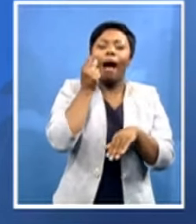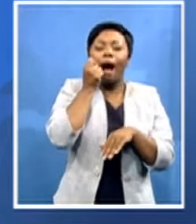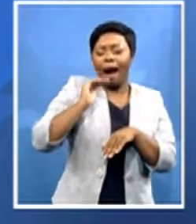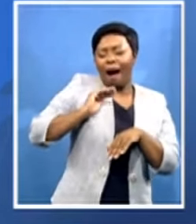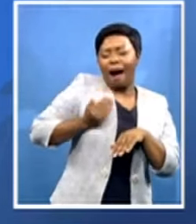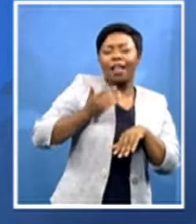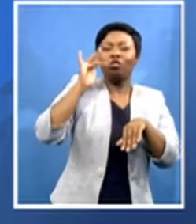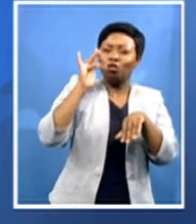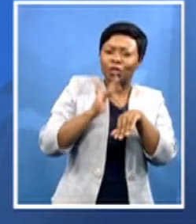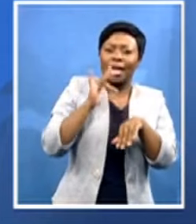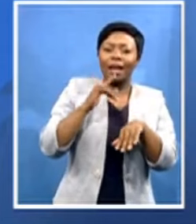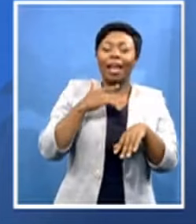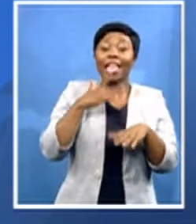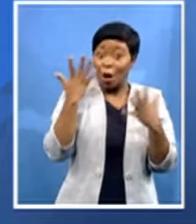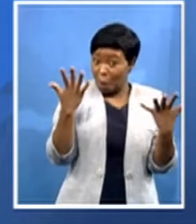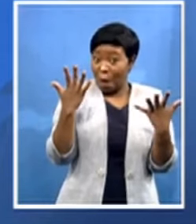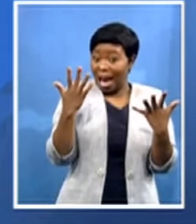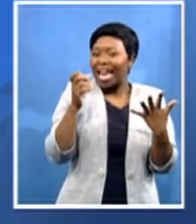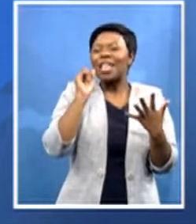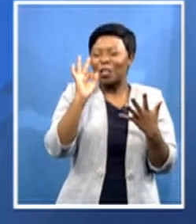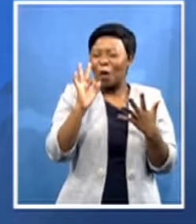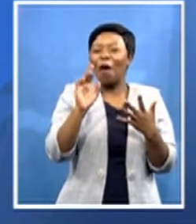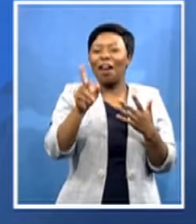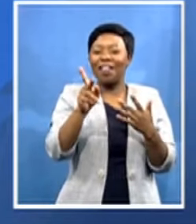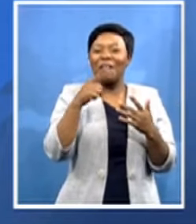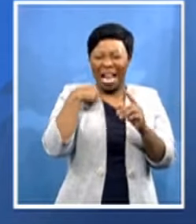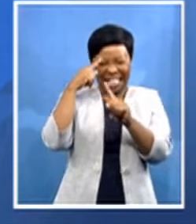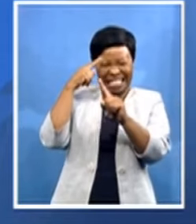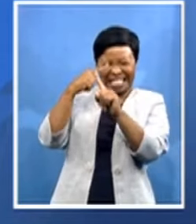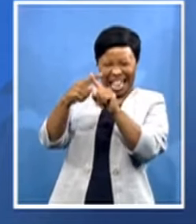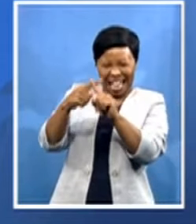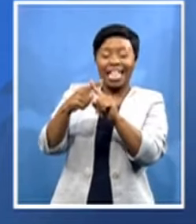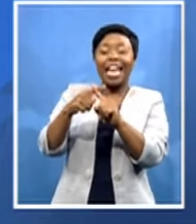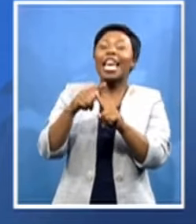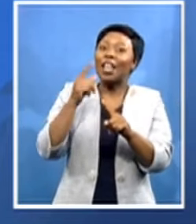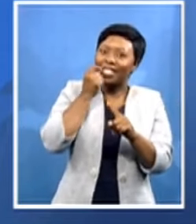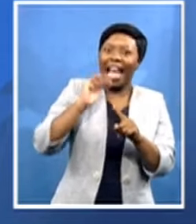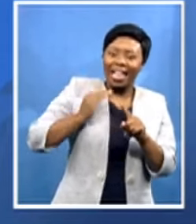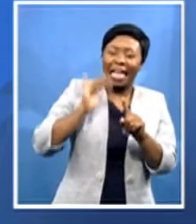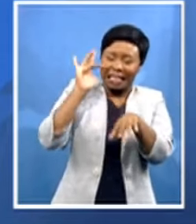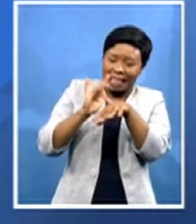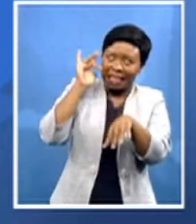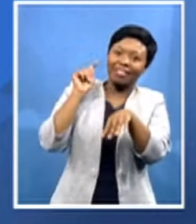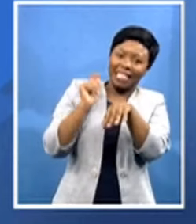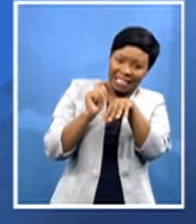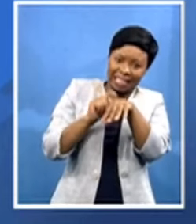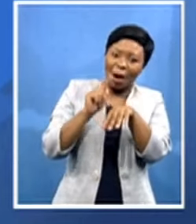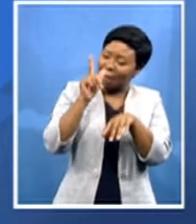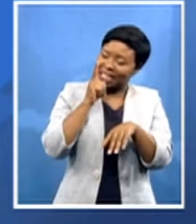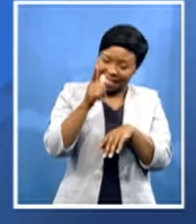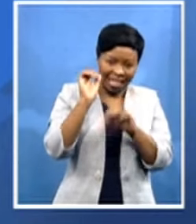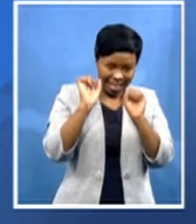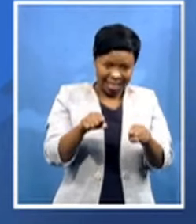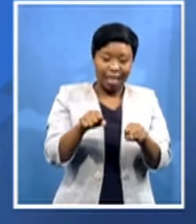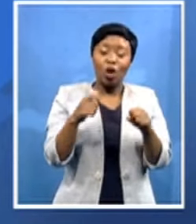that my candidate is going to be gender sensitive indeed i know there are there are those that are campaigning